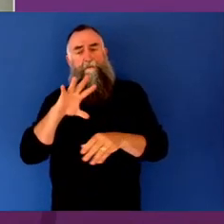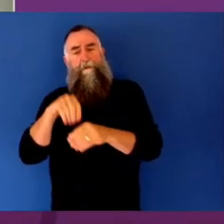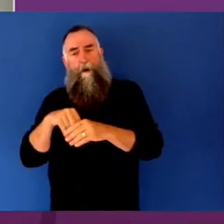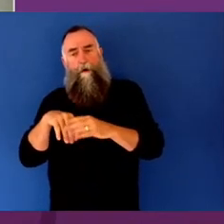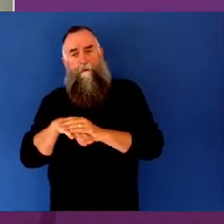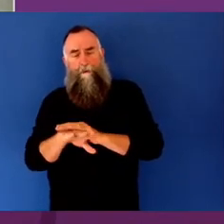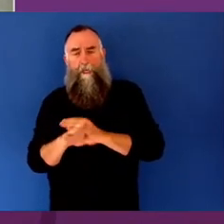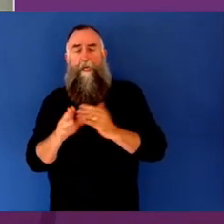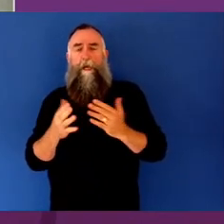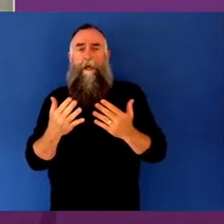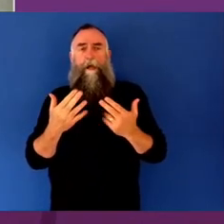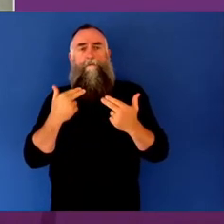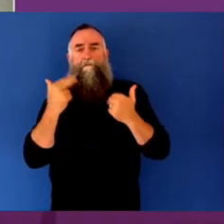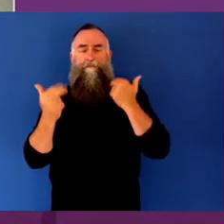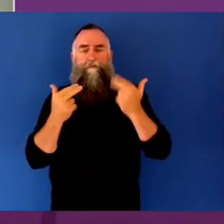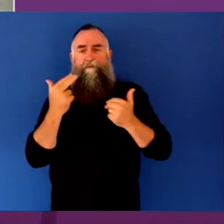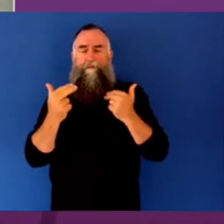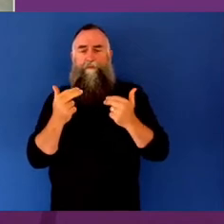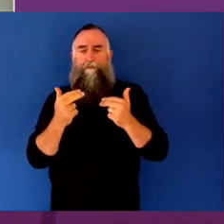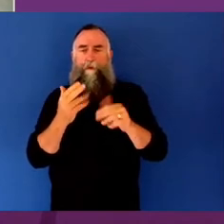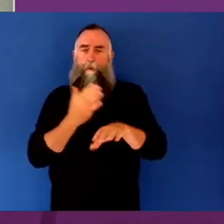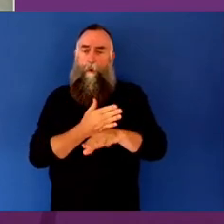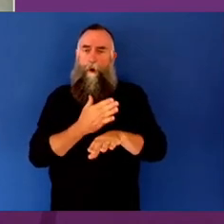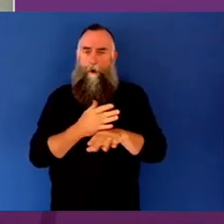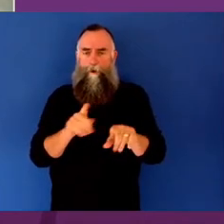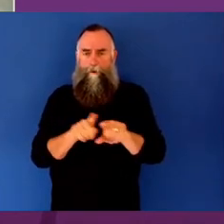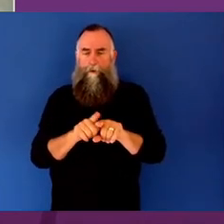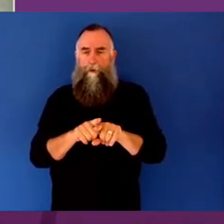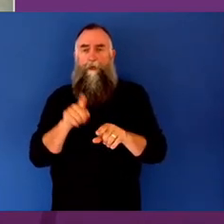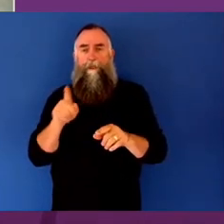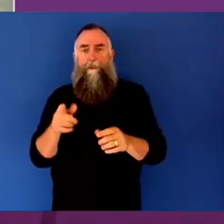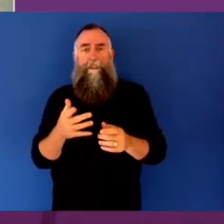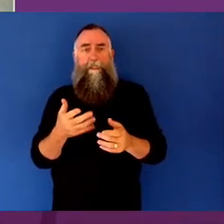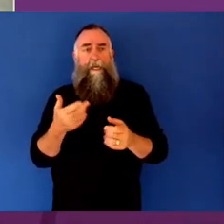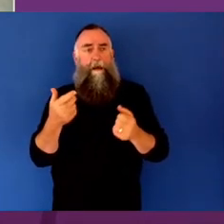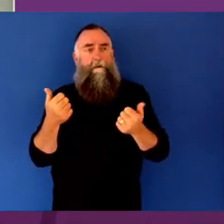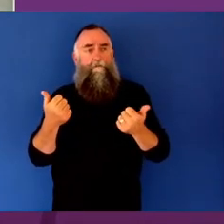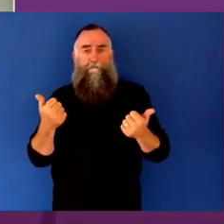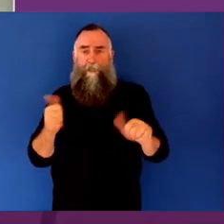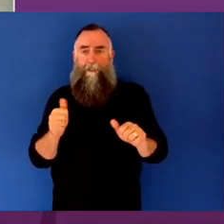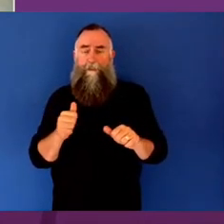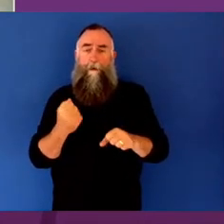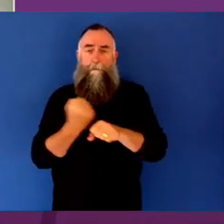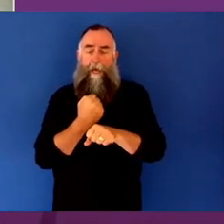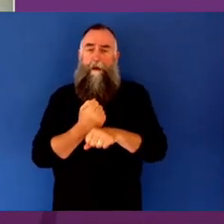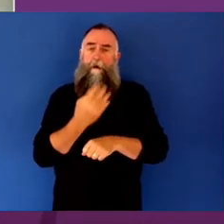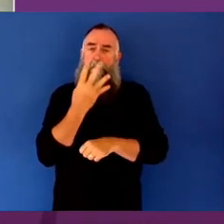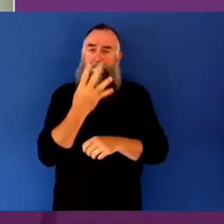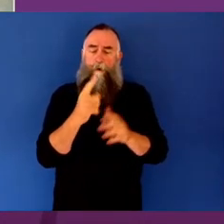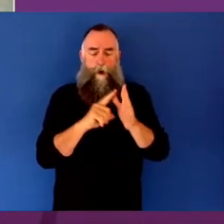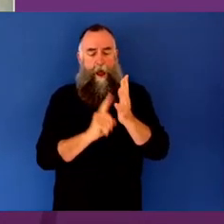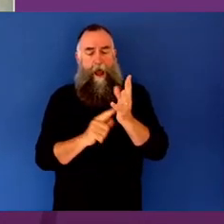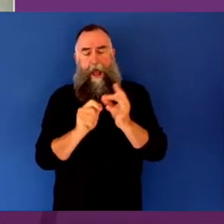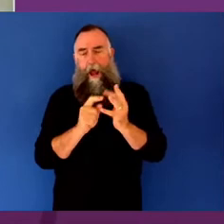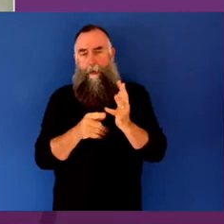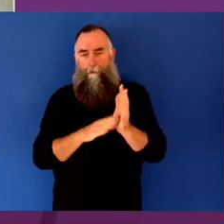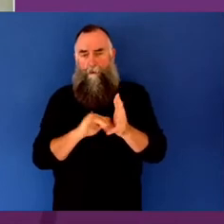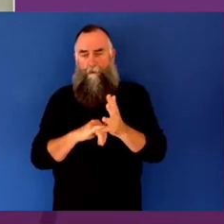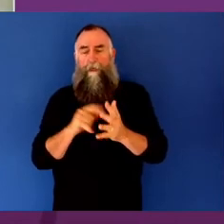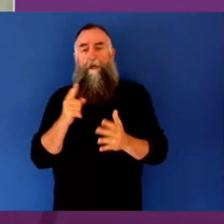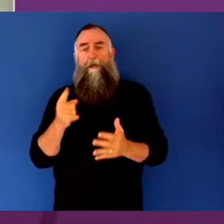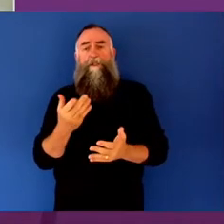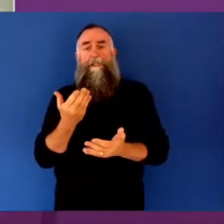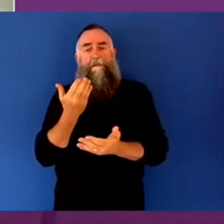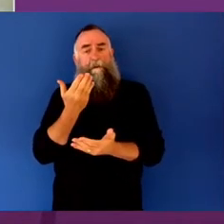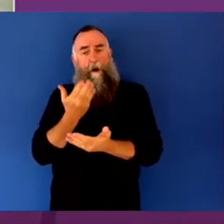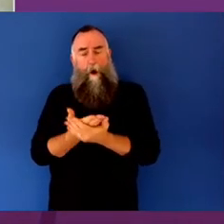number one solo albums. She's a trustee of the Arts Centre of Melbourne. She also sits on their Foundation Board, as